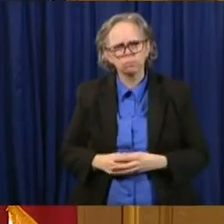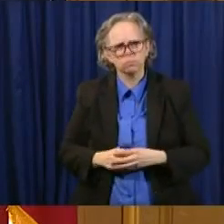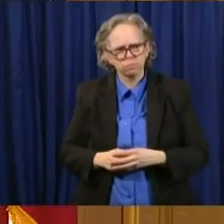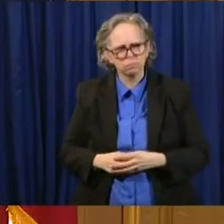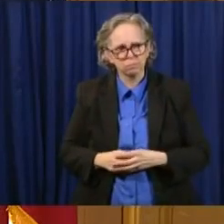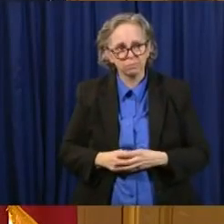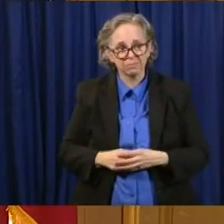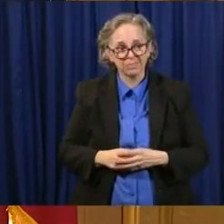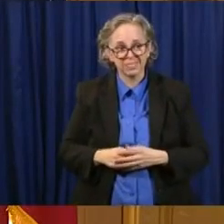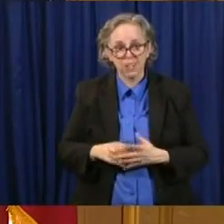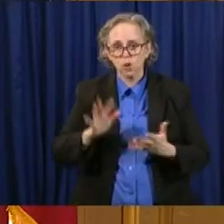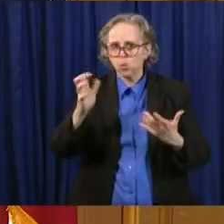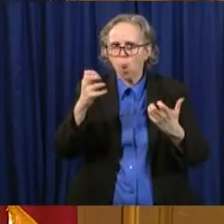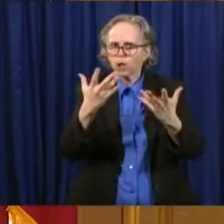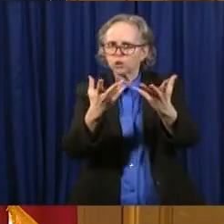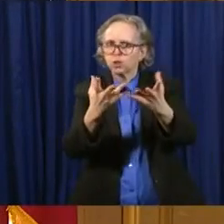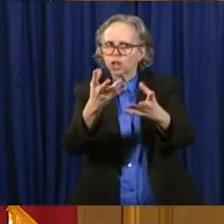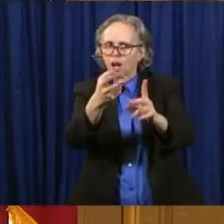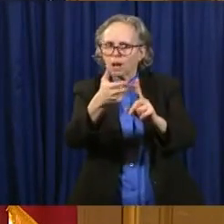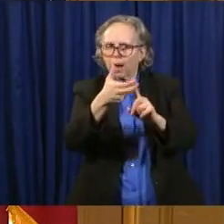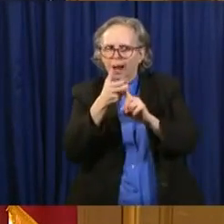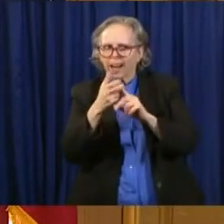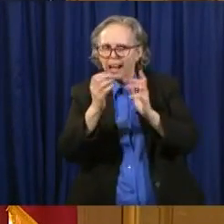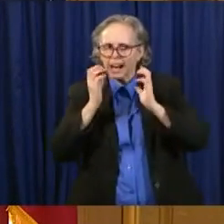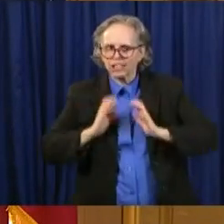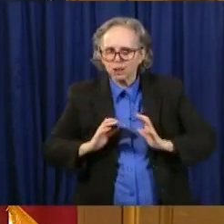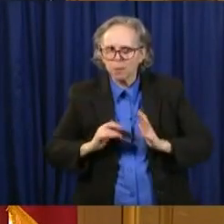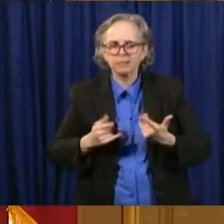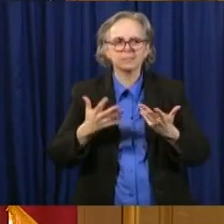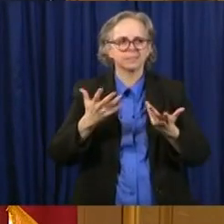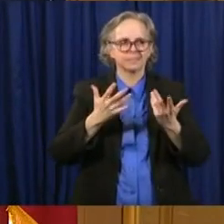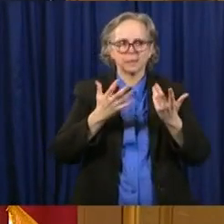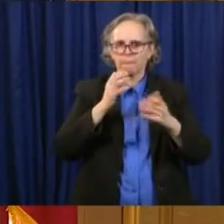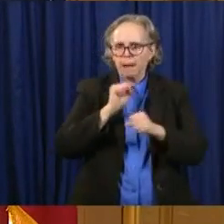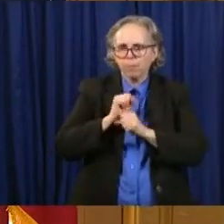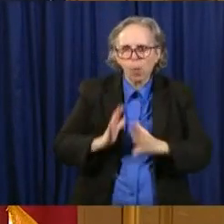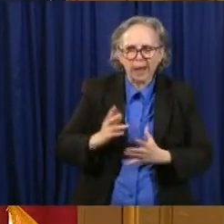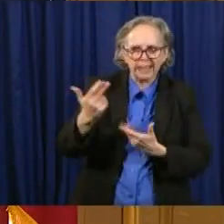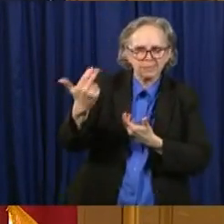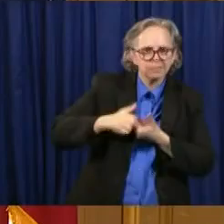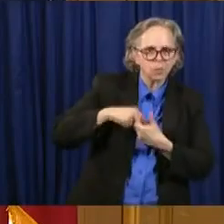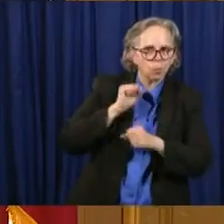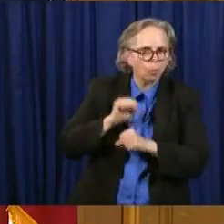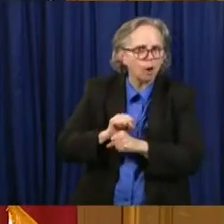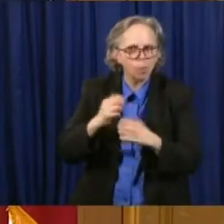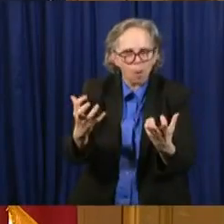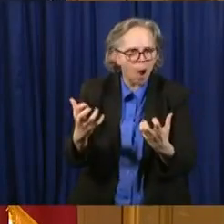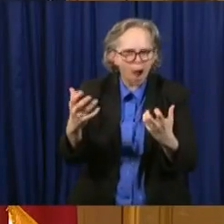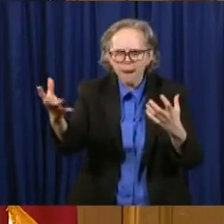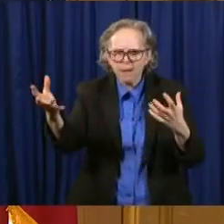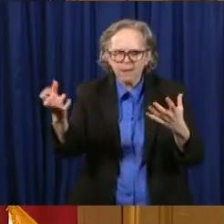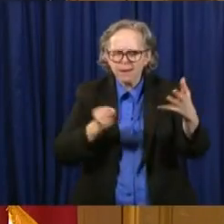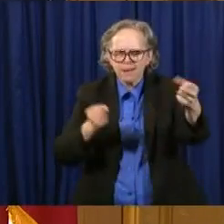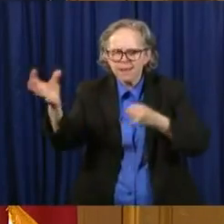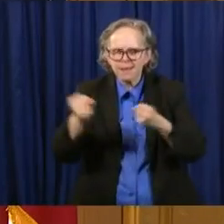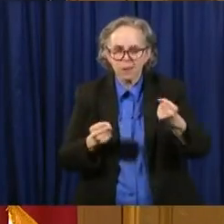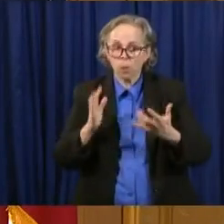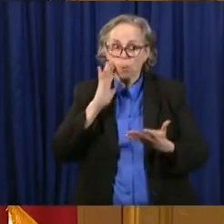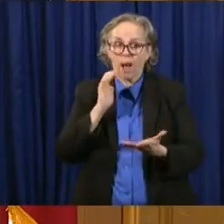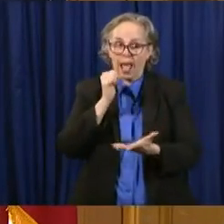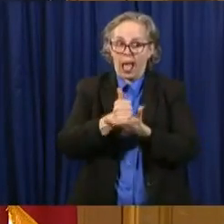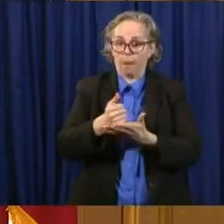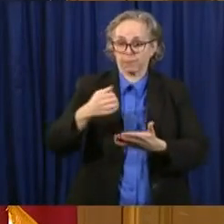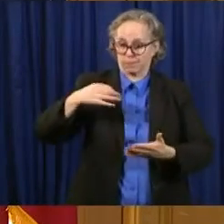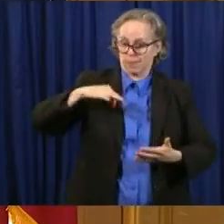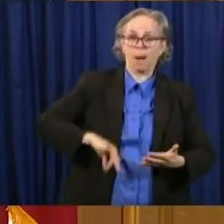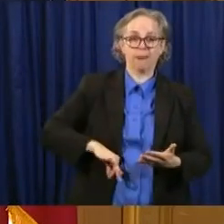depend on what kind of businesses, if it's retail, but also, uh, you know, manufacturing or whatever it is, it's going to help them make sure they can keep